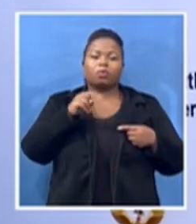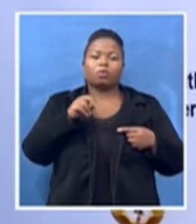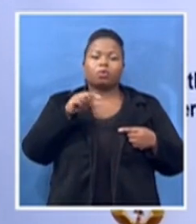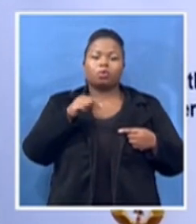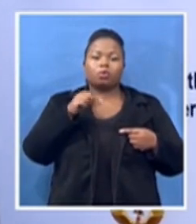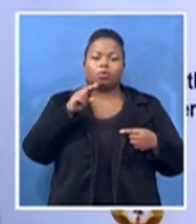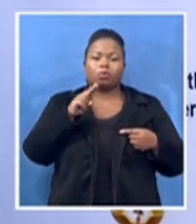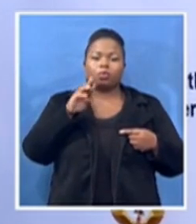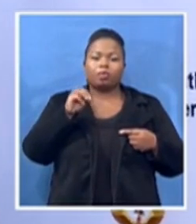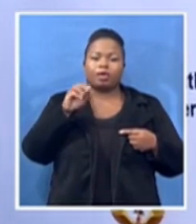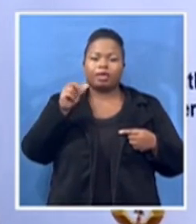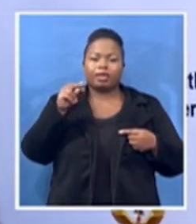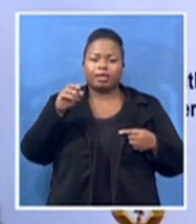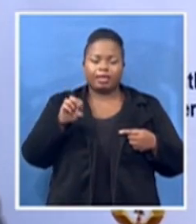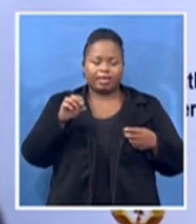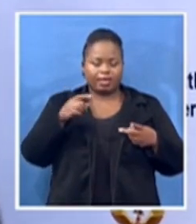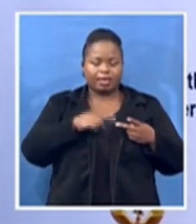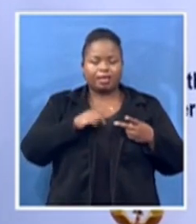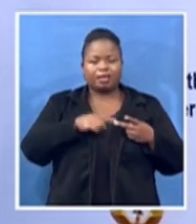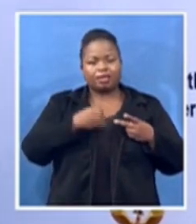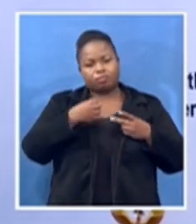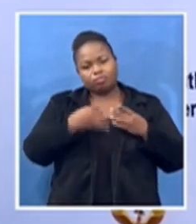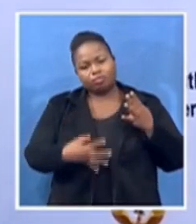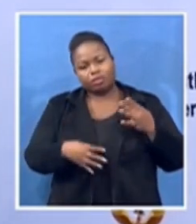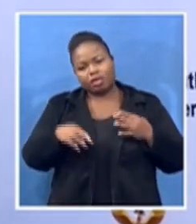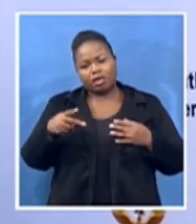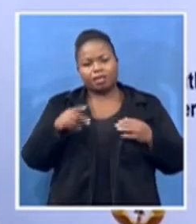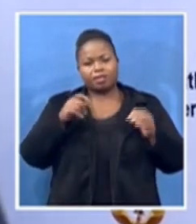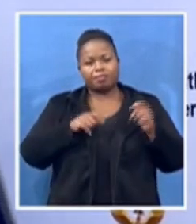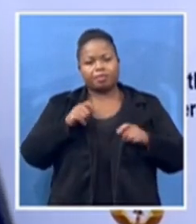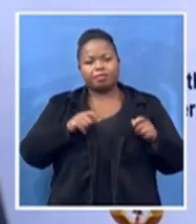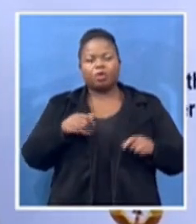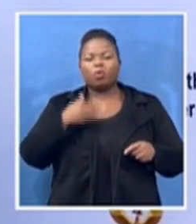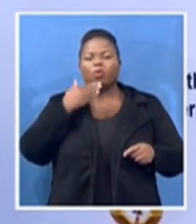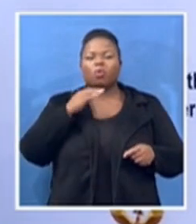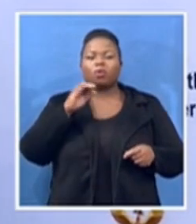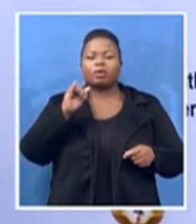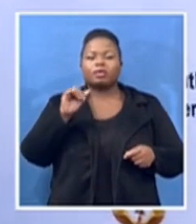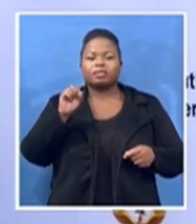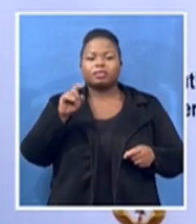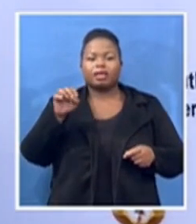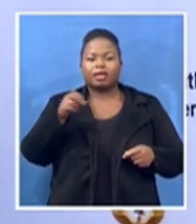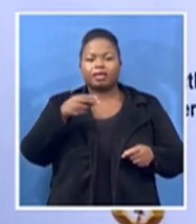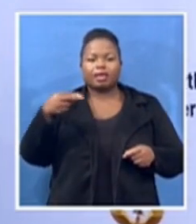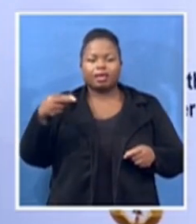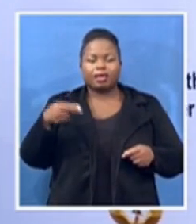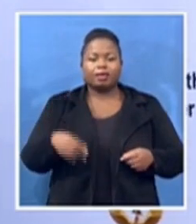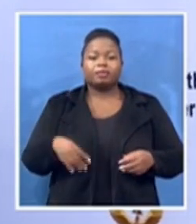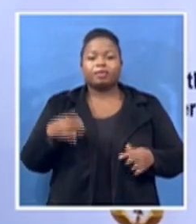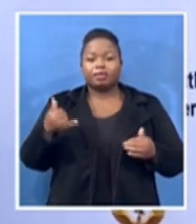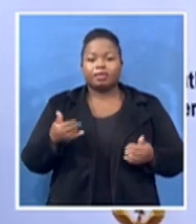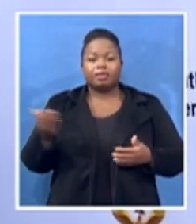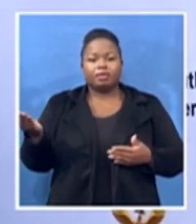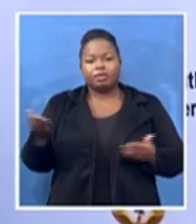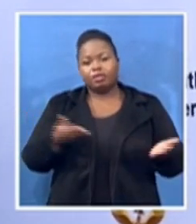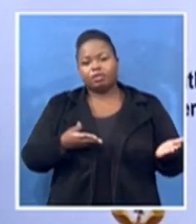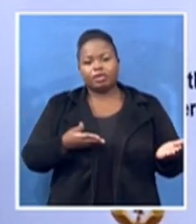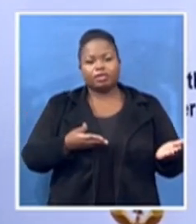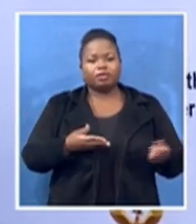other other people is zayan changas and as i call him to the podium our minister